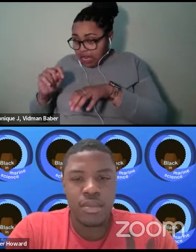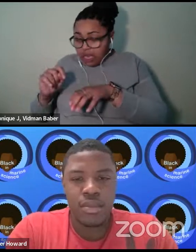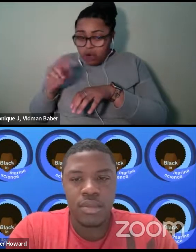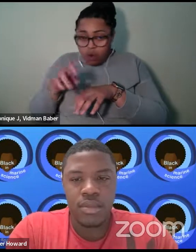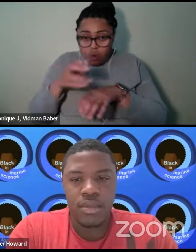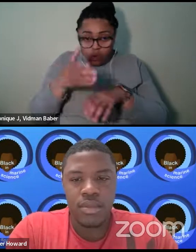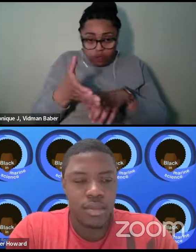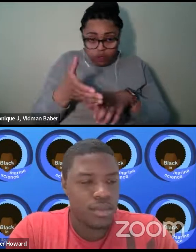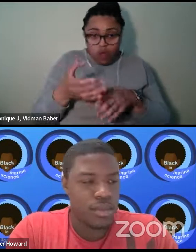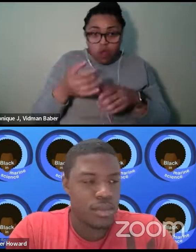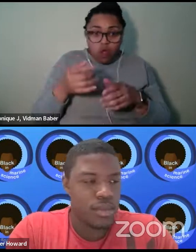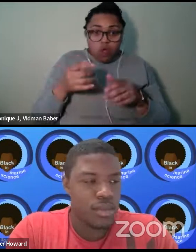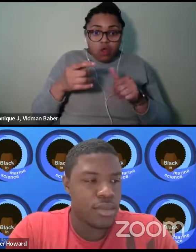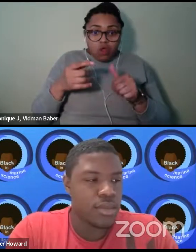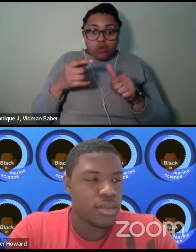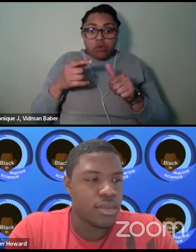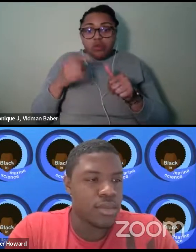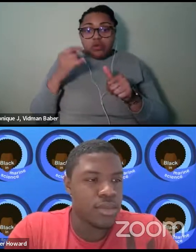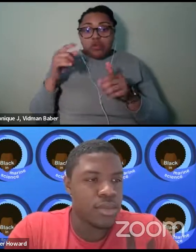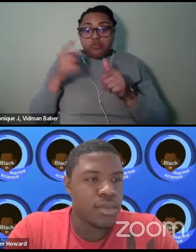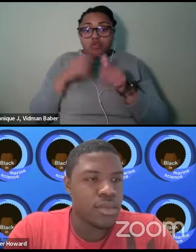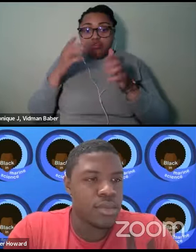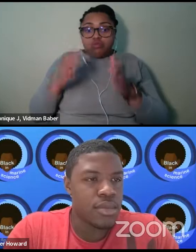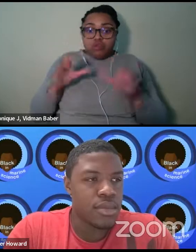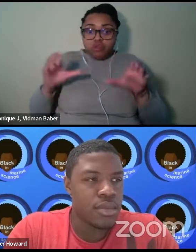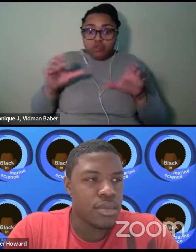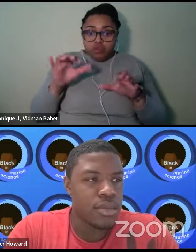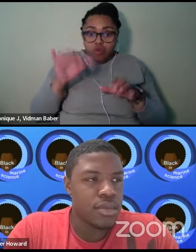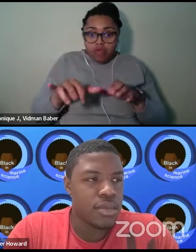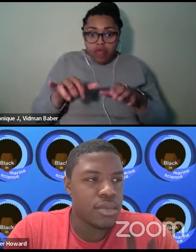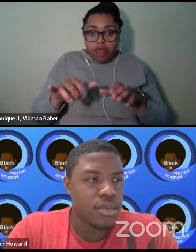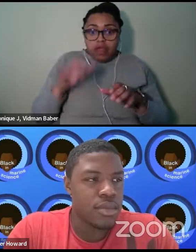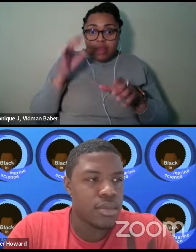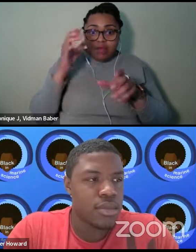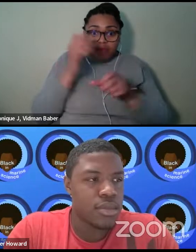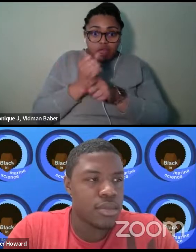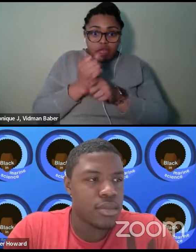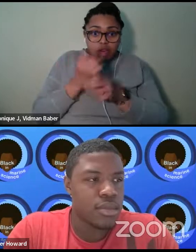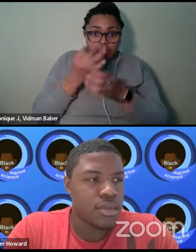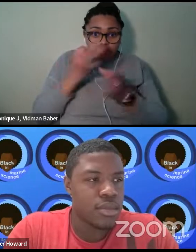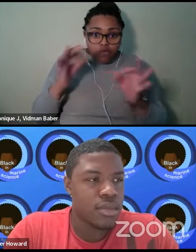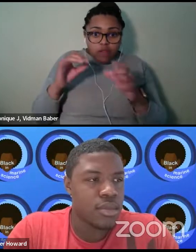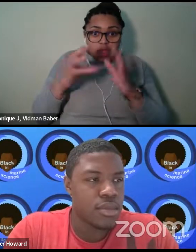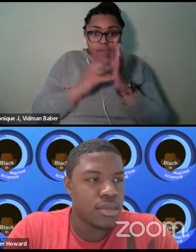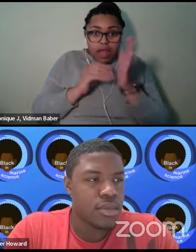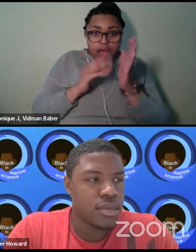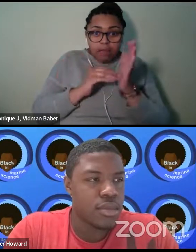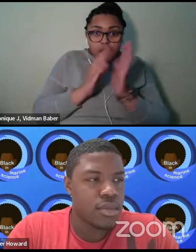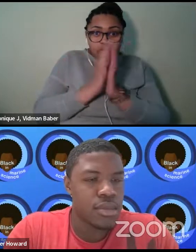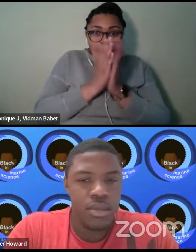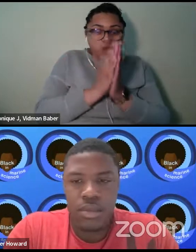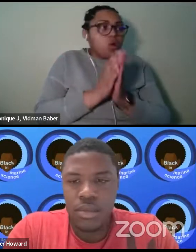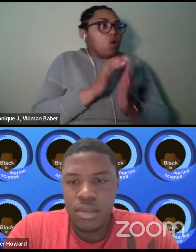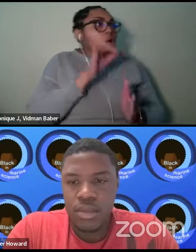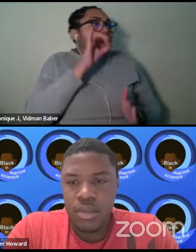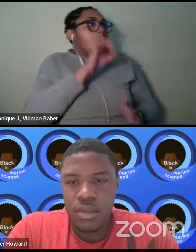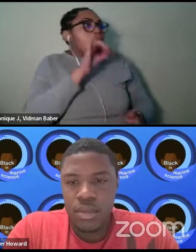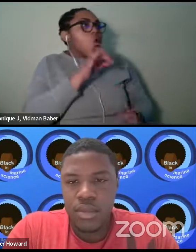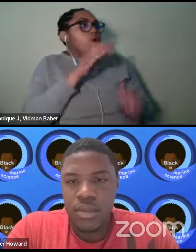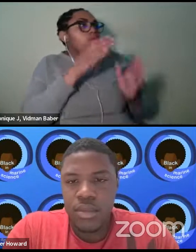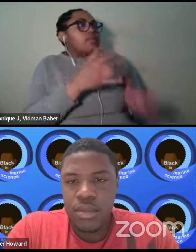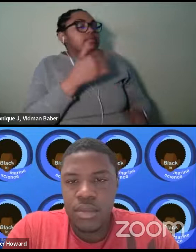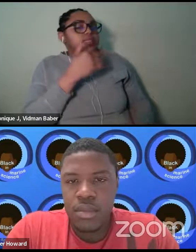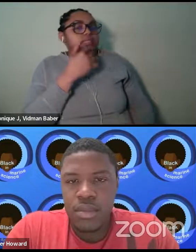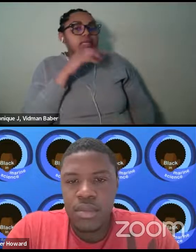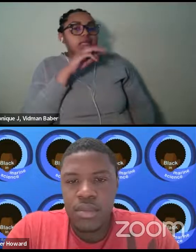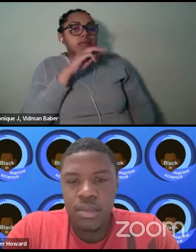we'll get a free copy of the book. So I don't know, maybe they weren't. Oh, somebody said Mame Wadi. Was